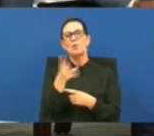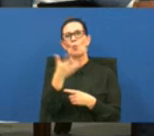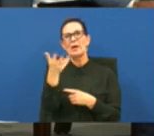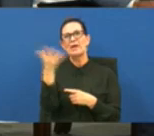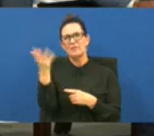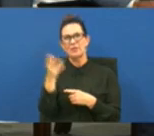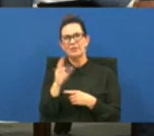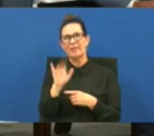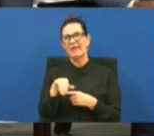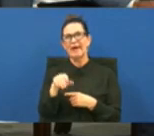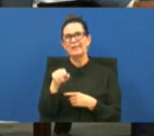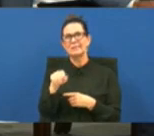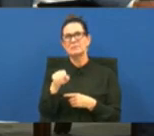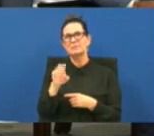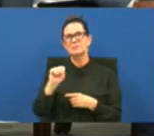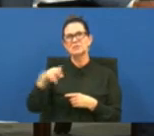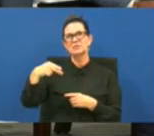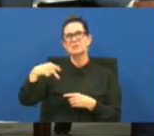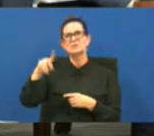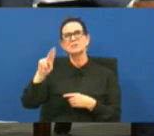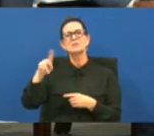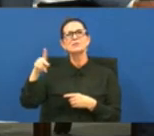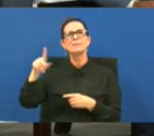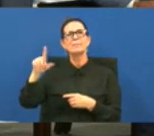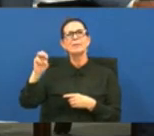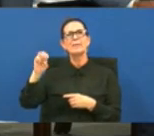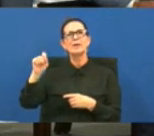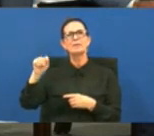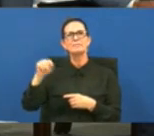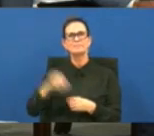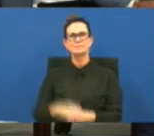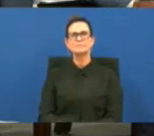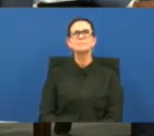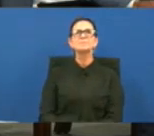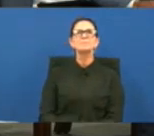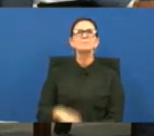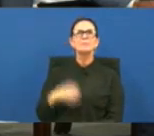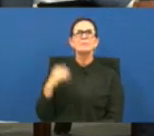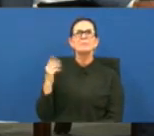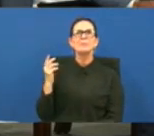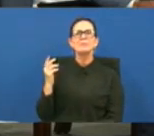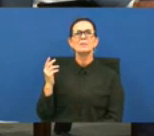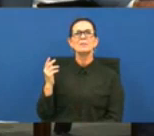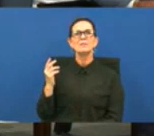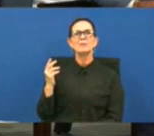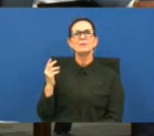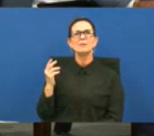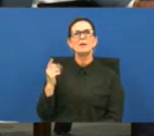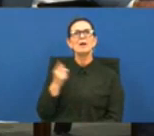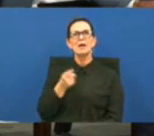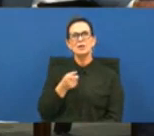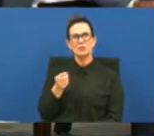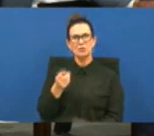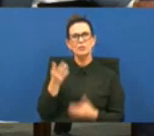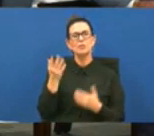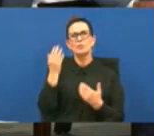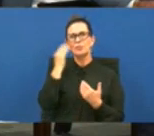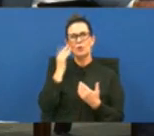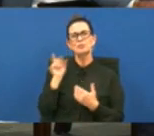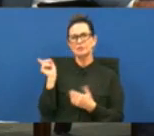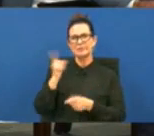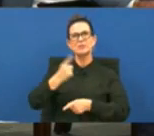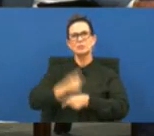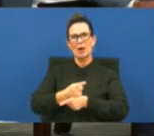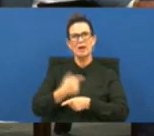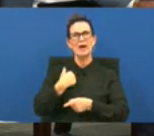gotcha okay and she is absolutely correct as as most of you know i've given everybody an open